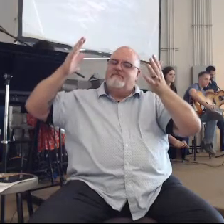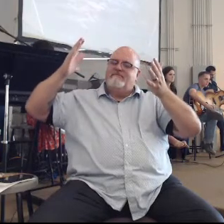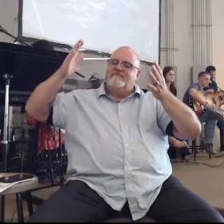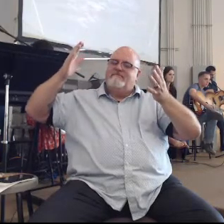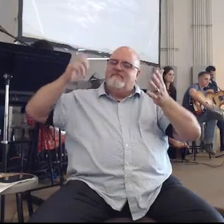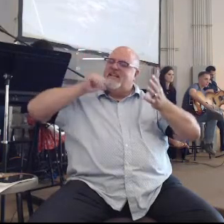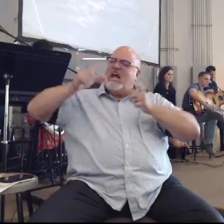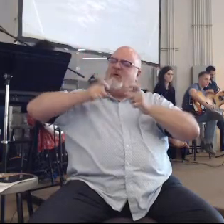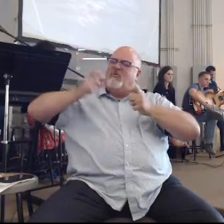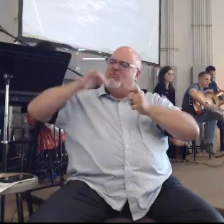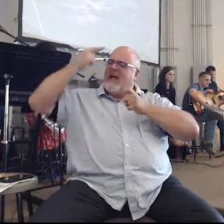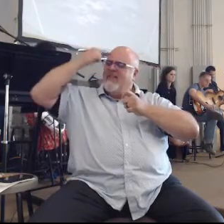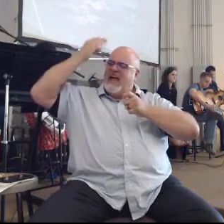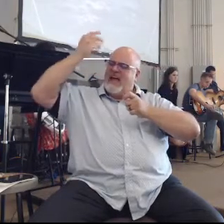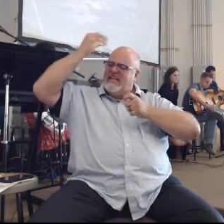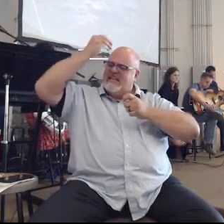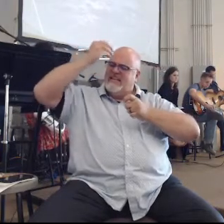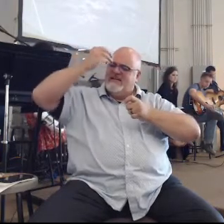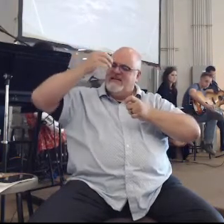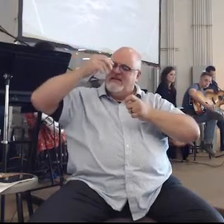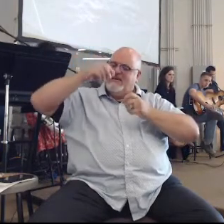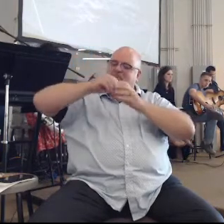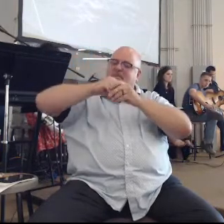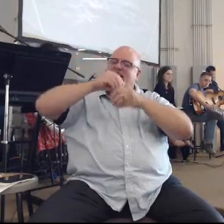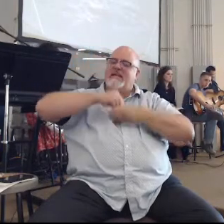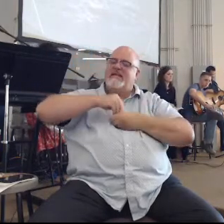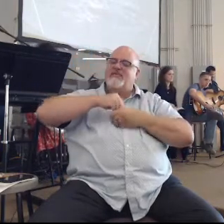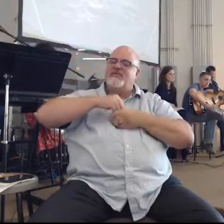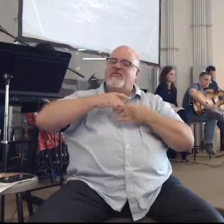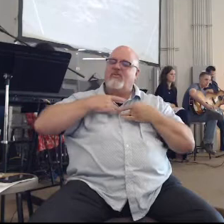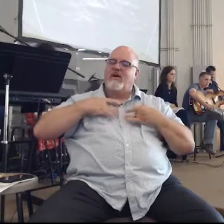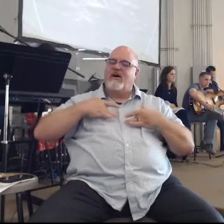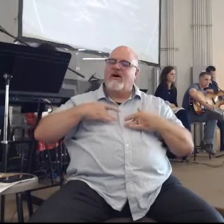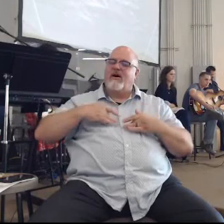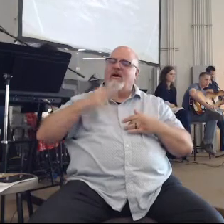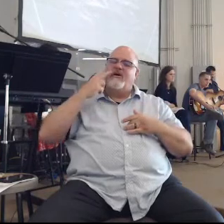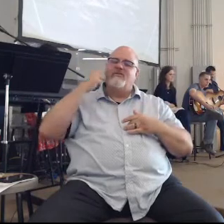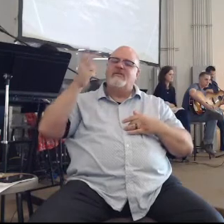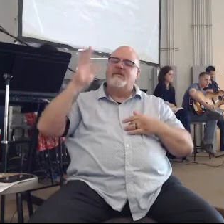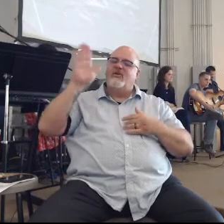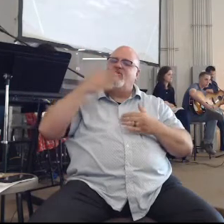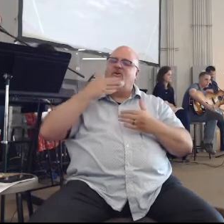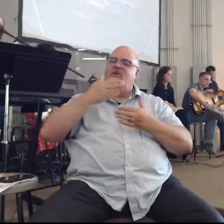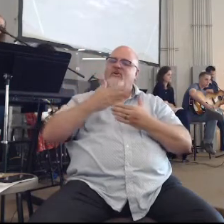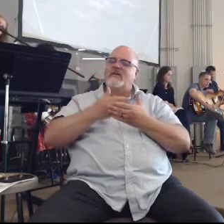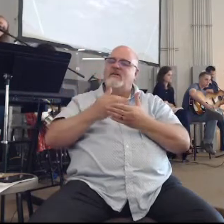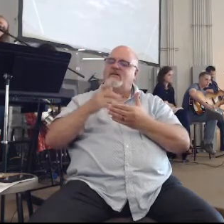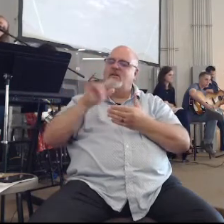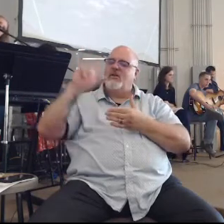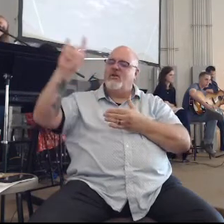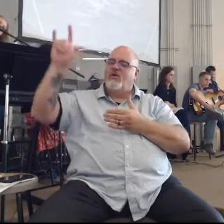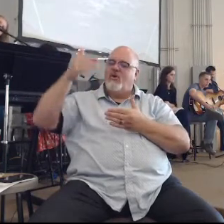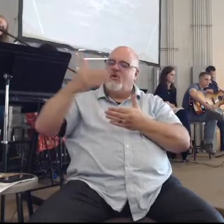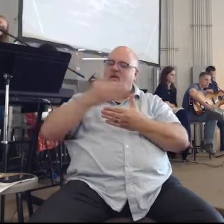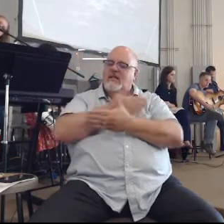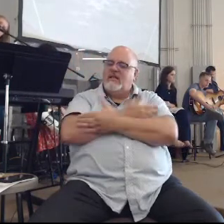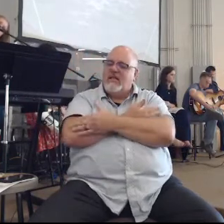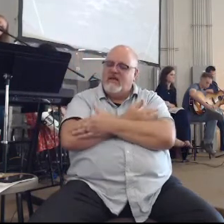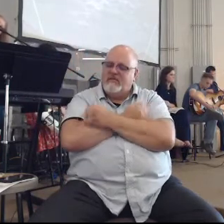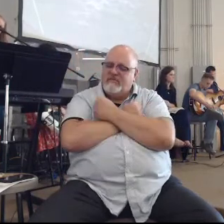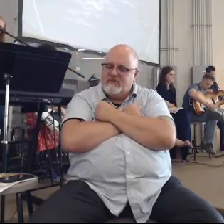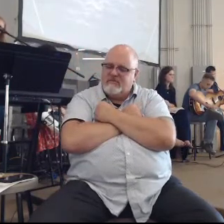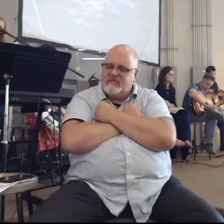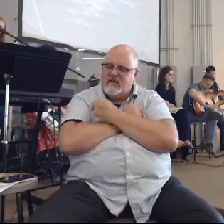by it and we can go into your head, into your heart, and we can see your goodness and love and we can show that to the world.